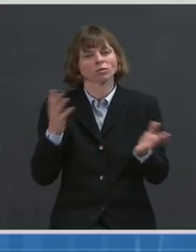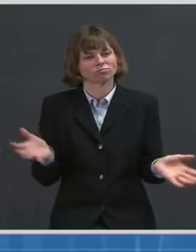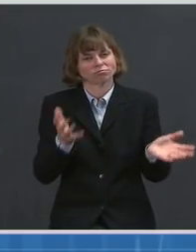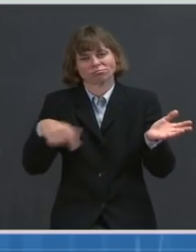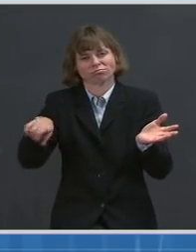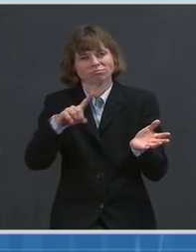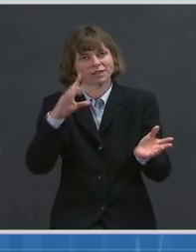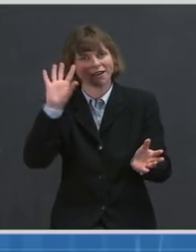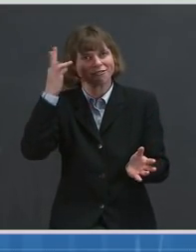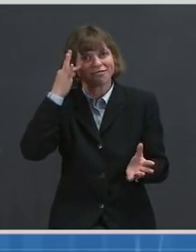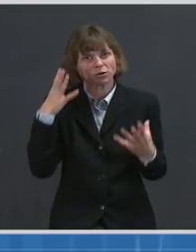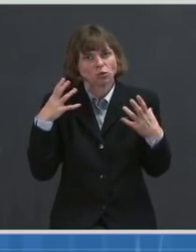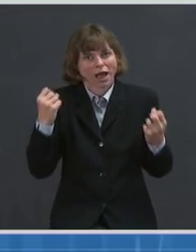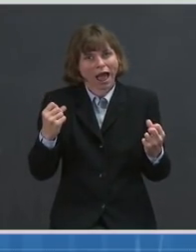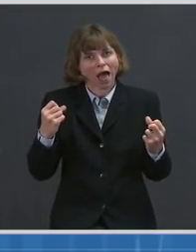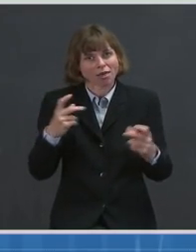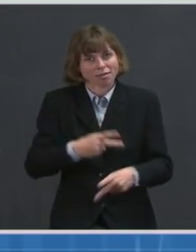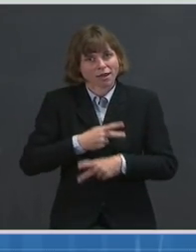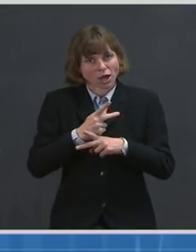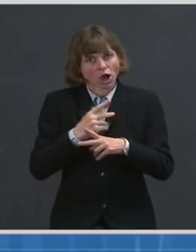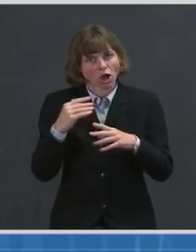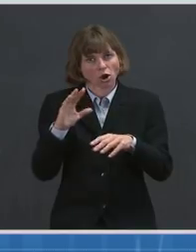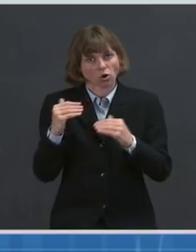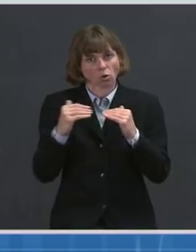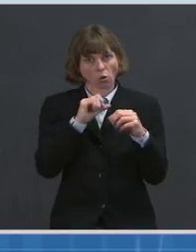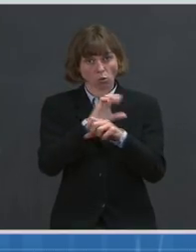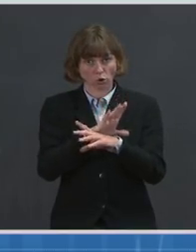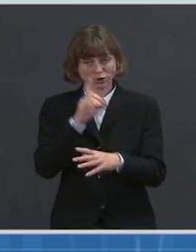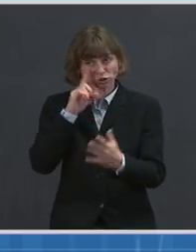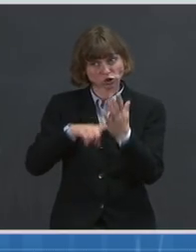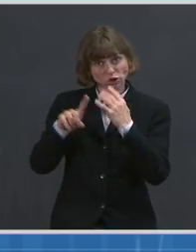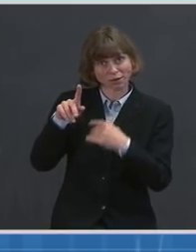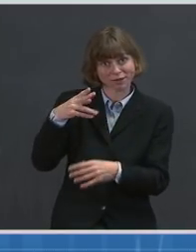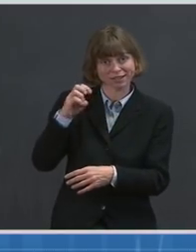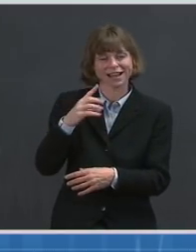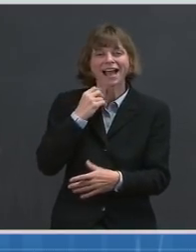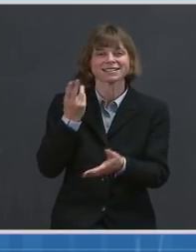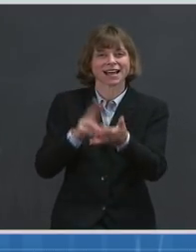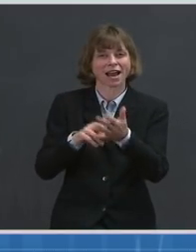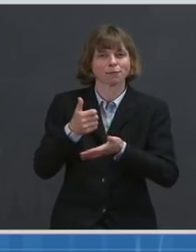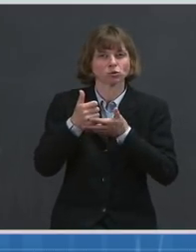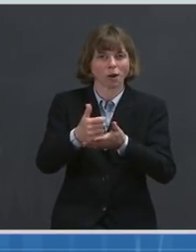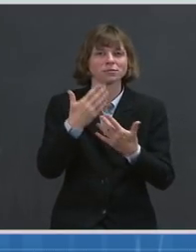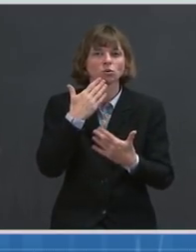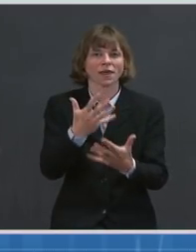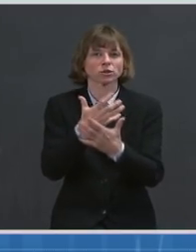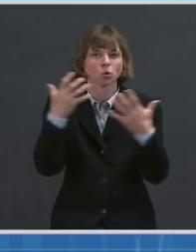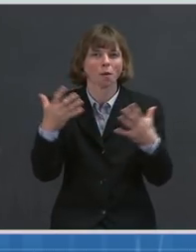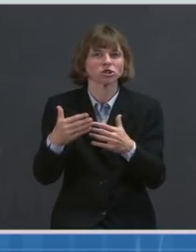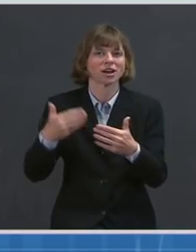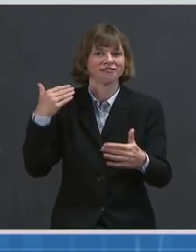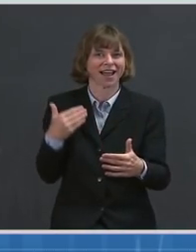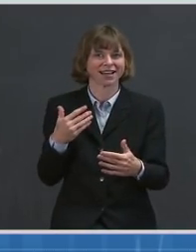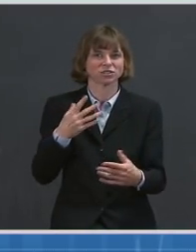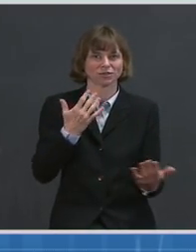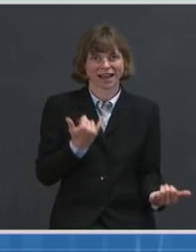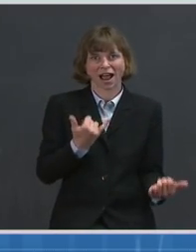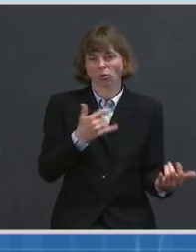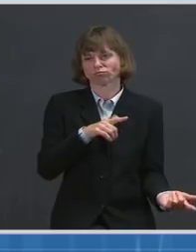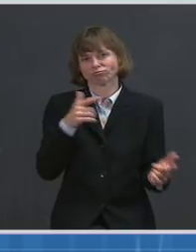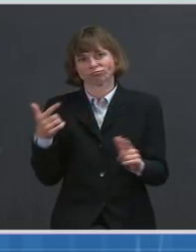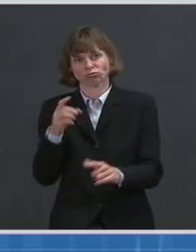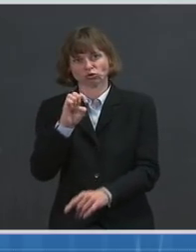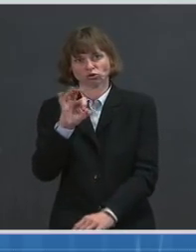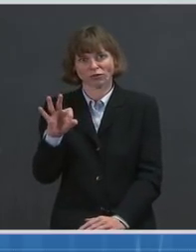at PHE.gov, check your status, and sign up to help. So thanks so much in advance. And with that, I'll turn it back over to you,